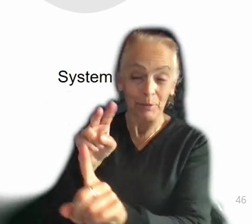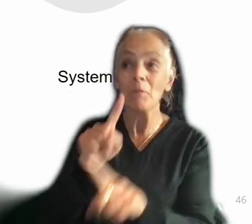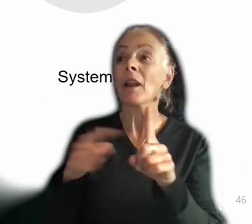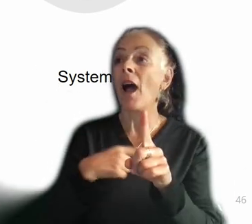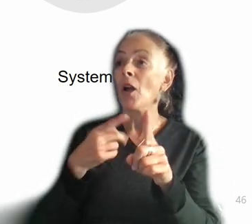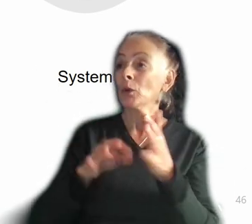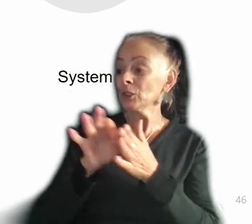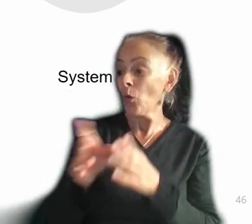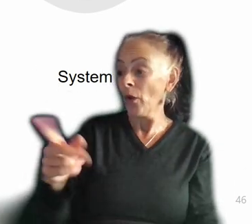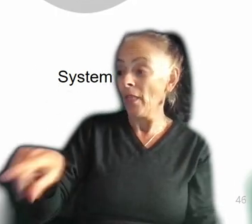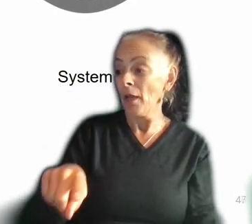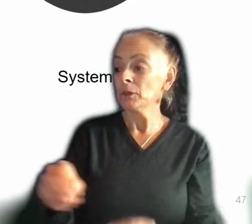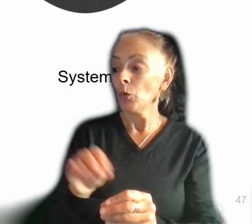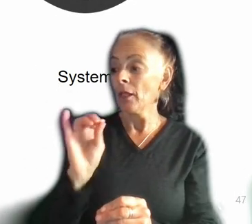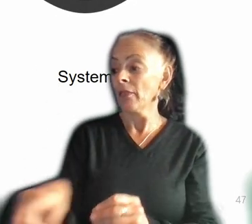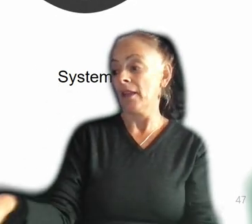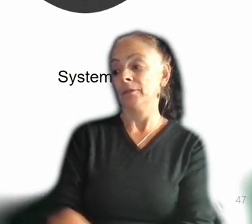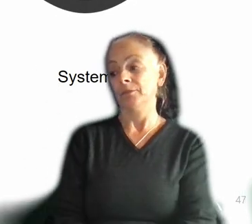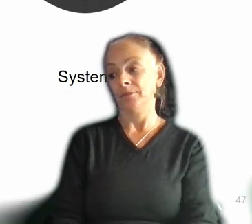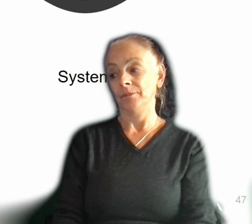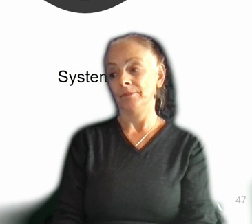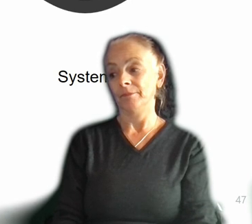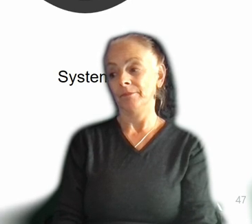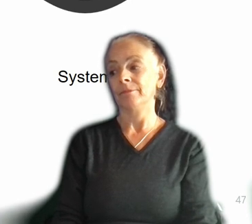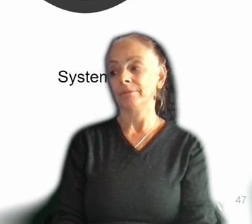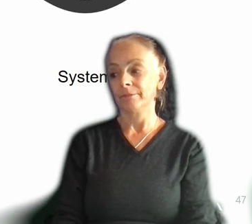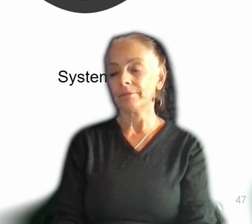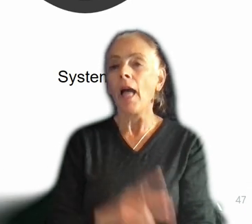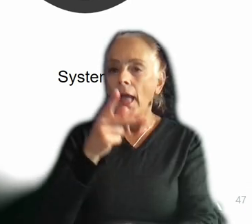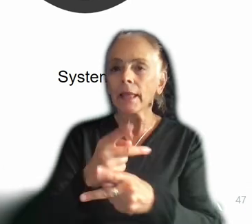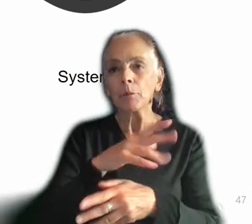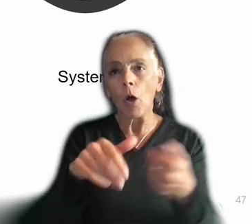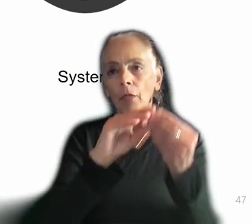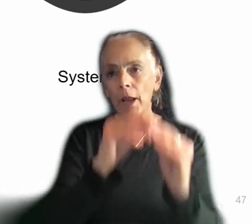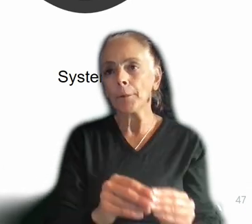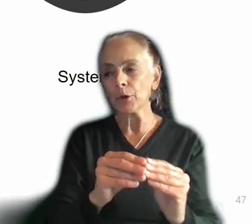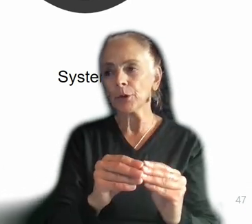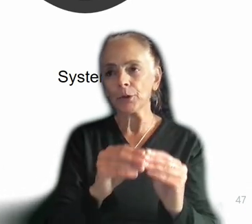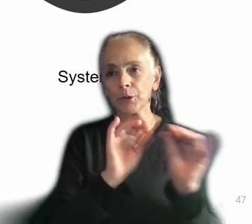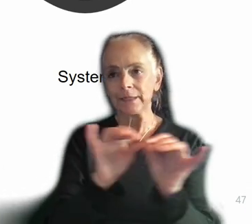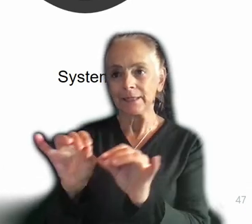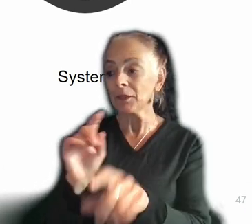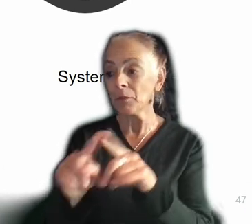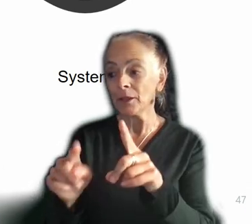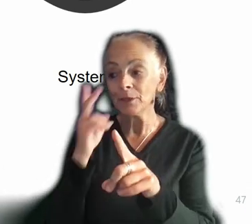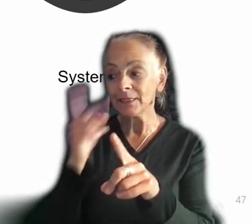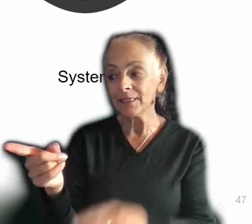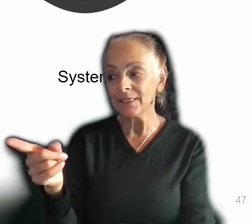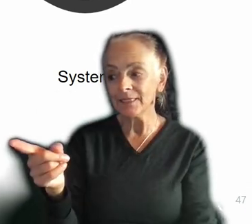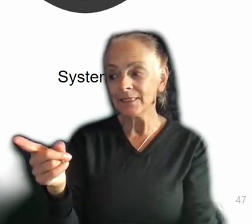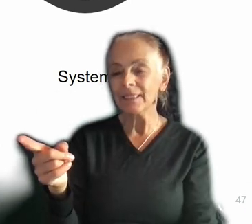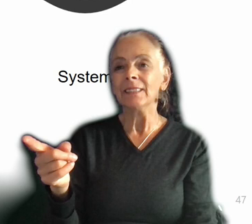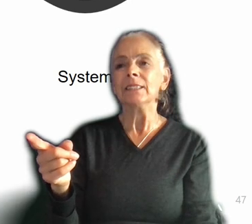more like this. Now, yes, I kept all the numbers consistent. But the main thing to notice here is that I knocked them back on a couple of